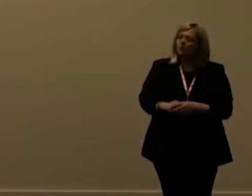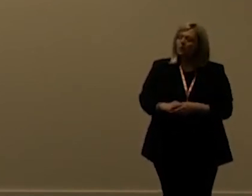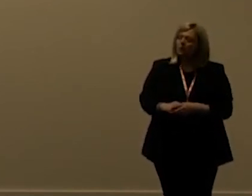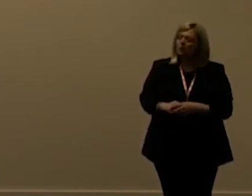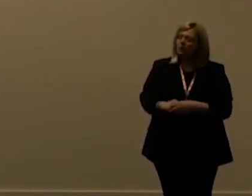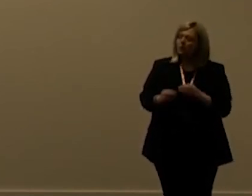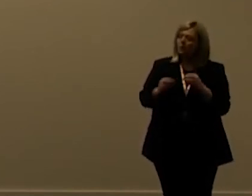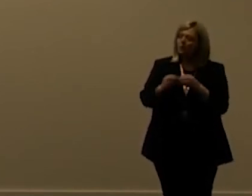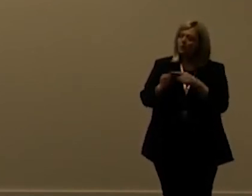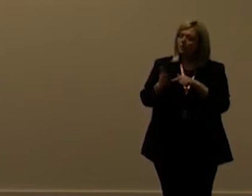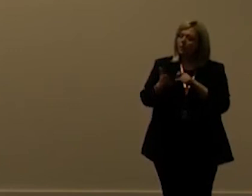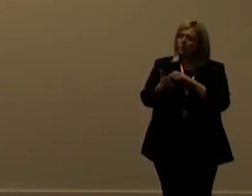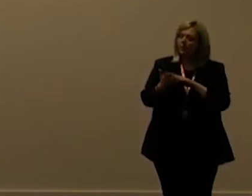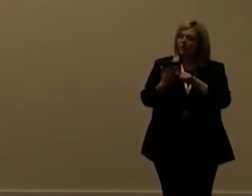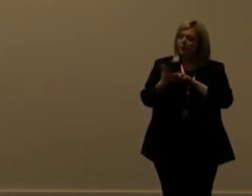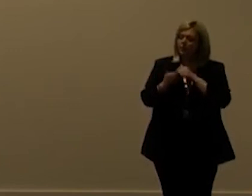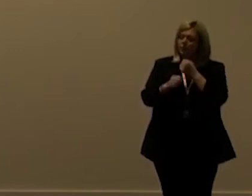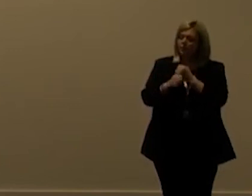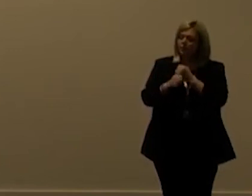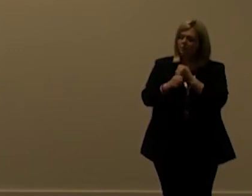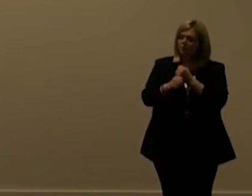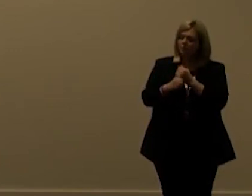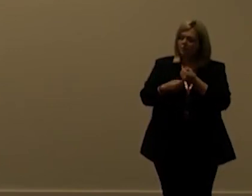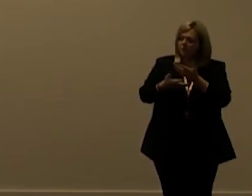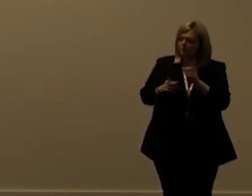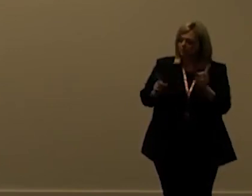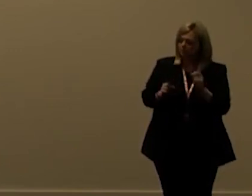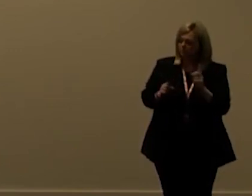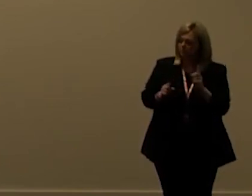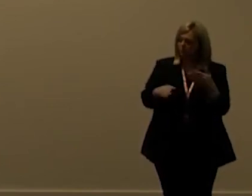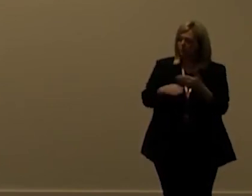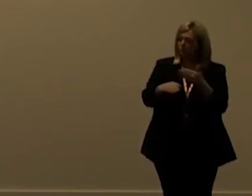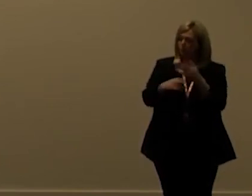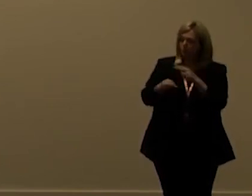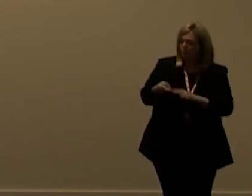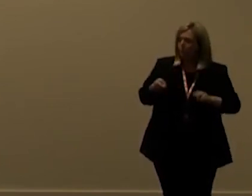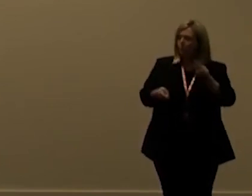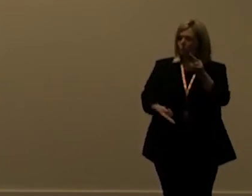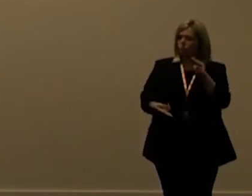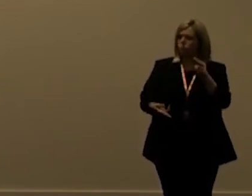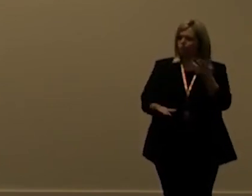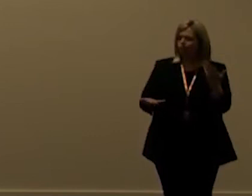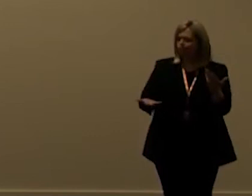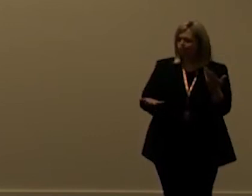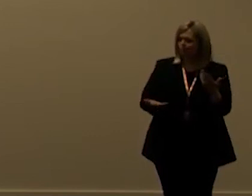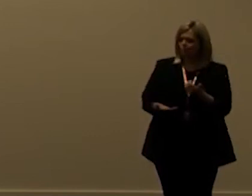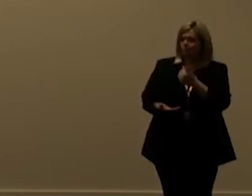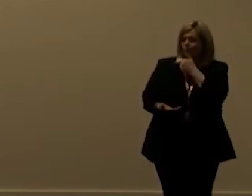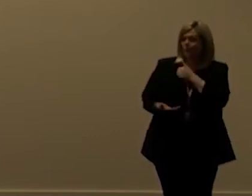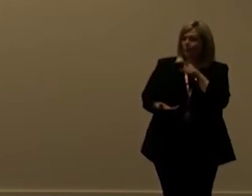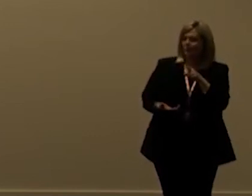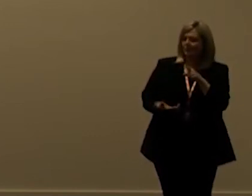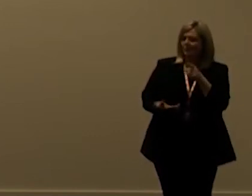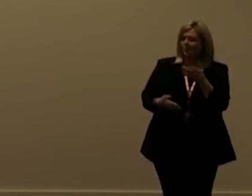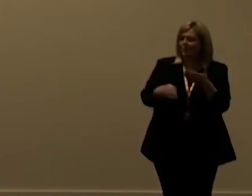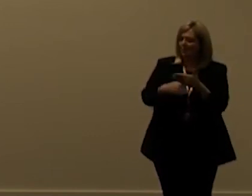um batching can give you a lot of performance increase um so do to do use that but it's from a performance increase not